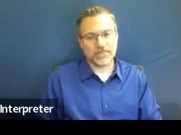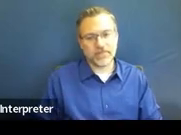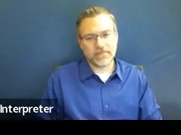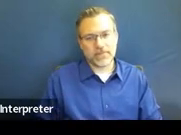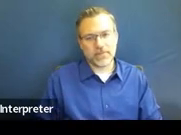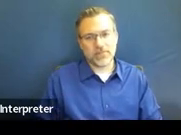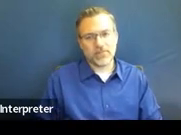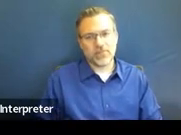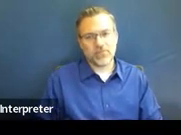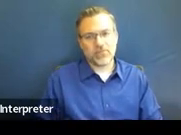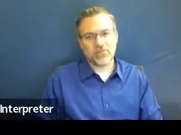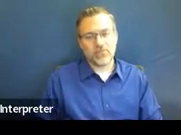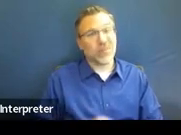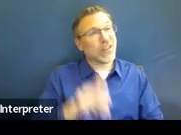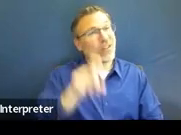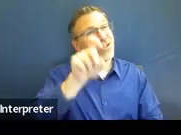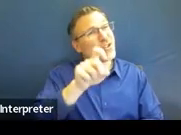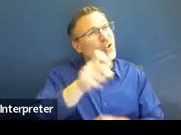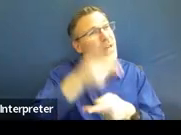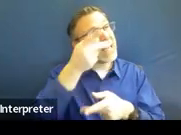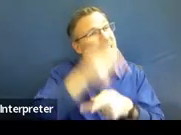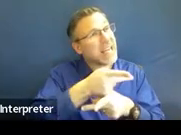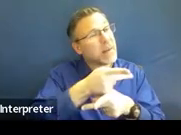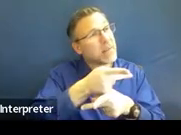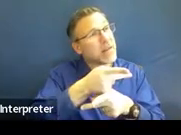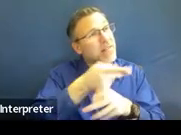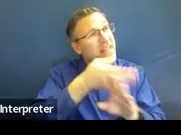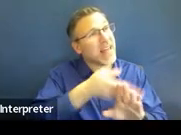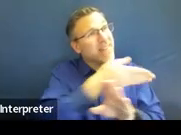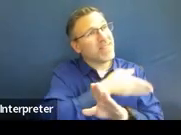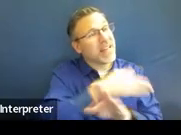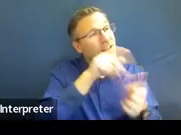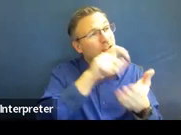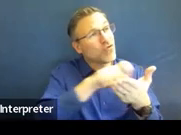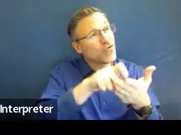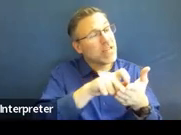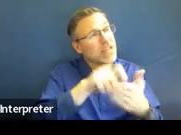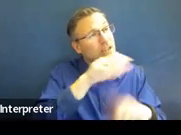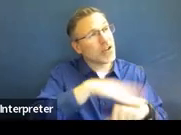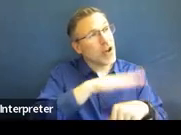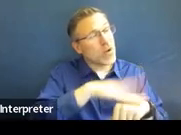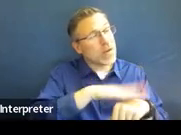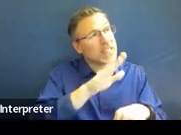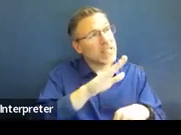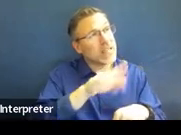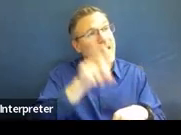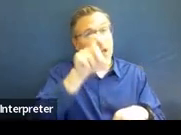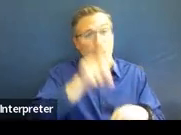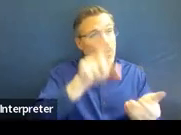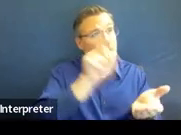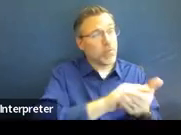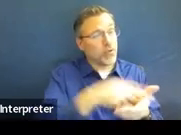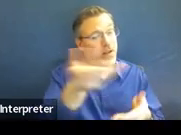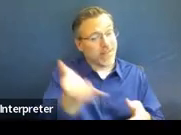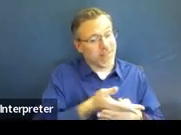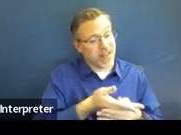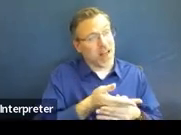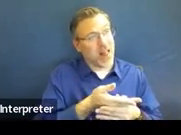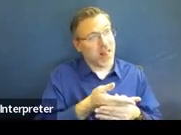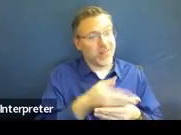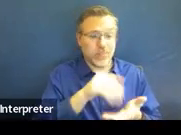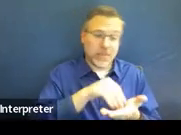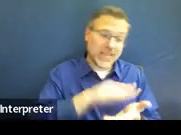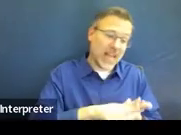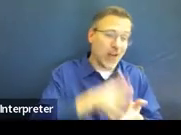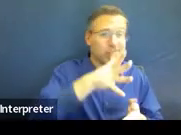Should we keep the advance written notice that are rescheduled documented? Like, should we print and file them and write on there, the parent canceled?